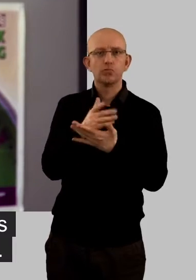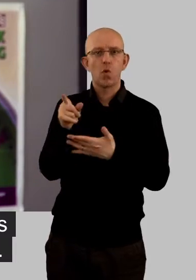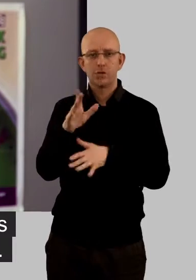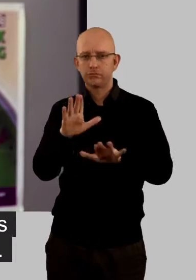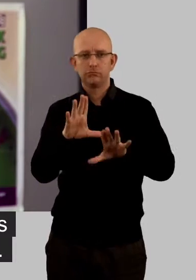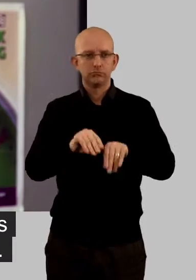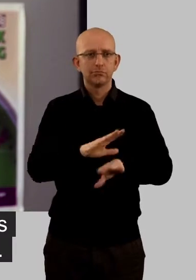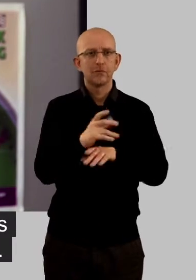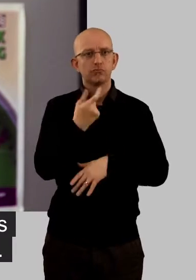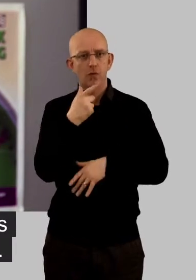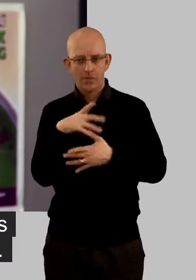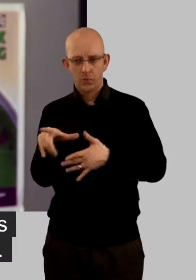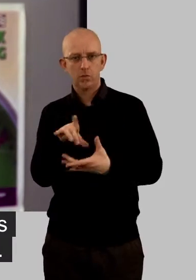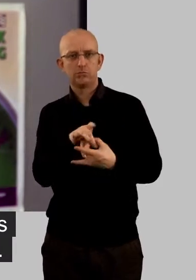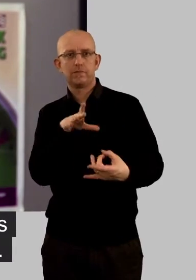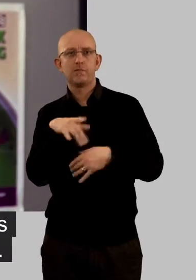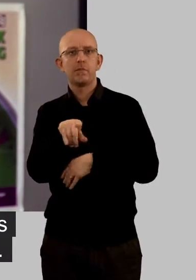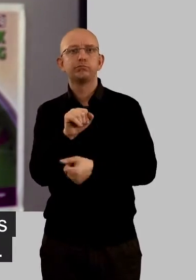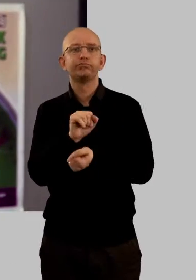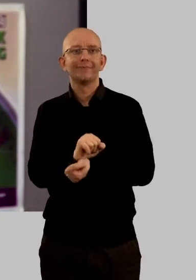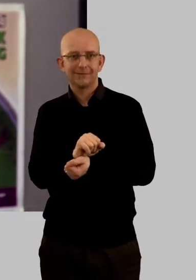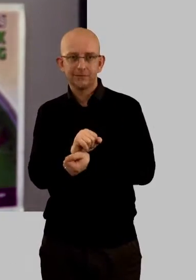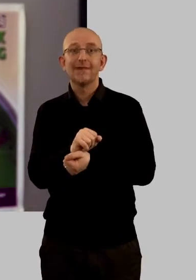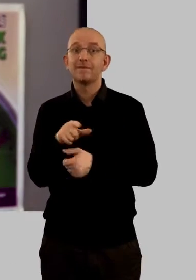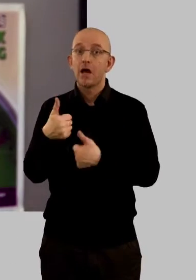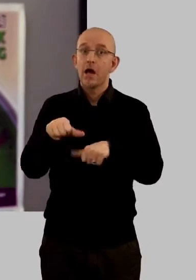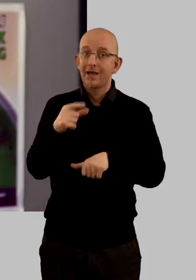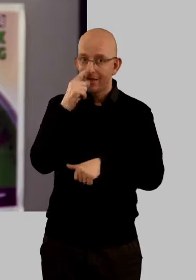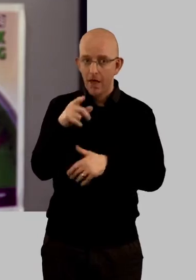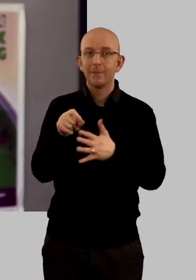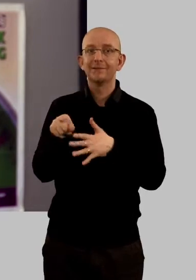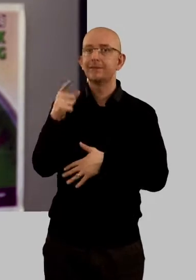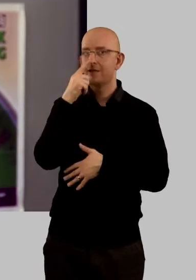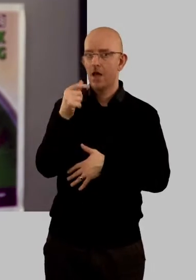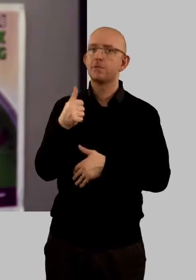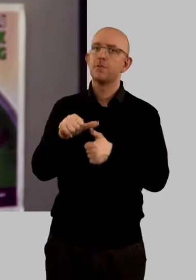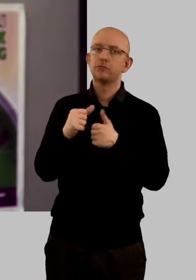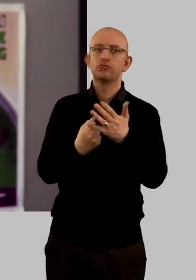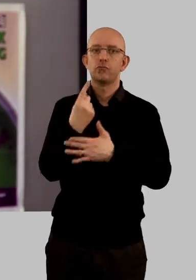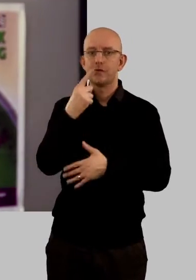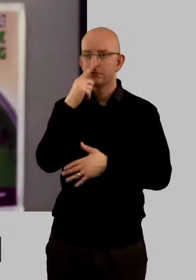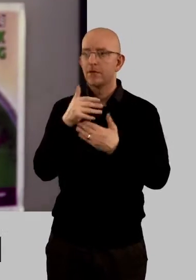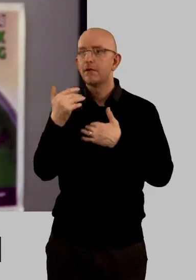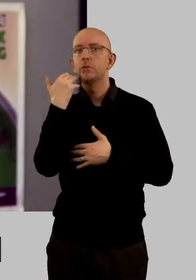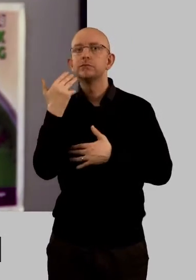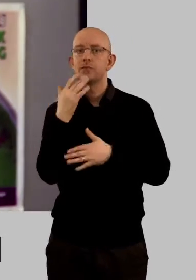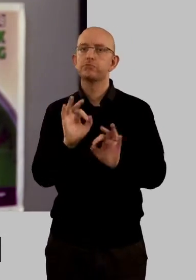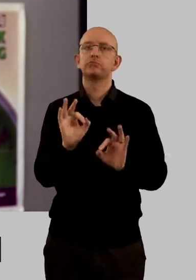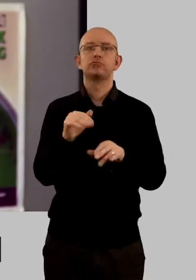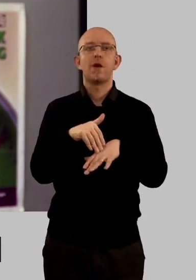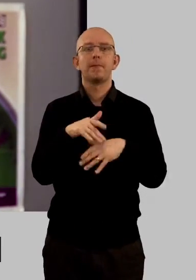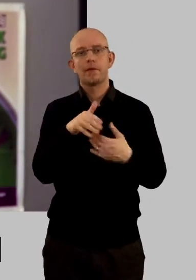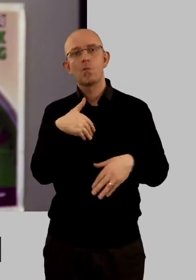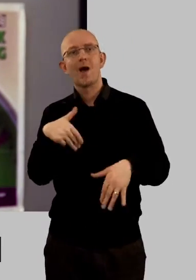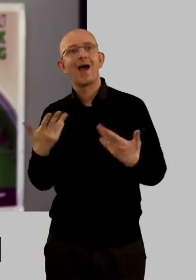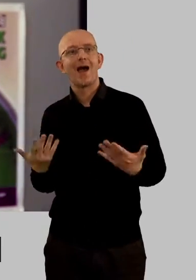to make sure he stays drug free on his release from prison. If we can do this, Pete will stand a much better chance of keeping out of